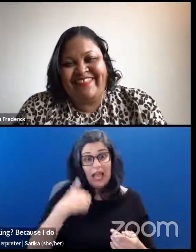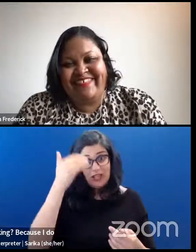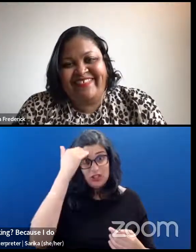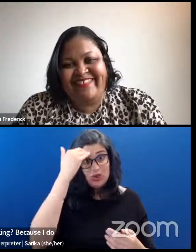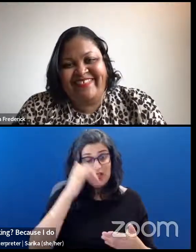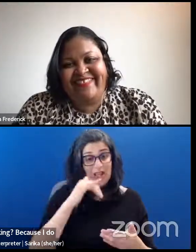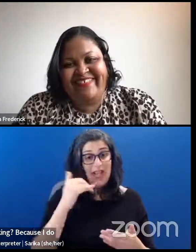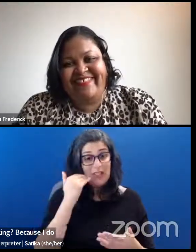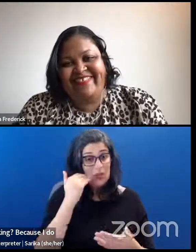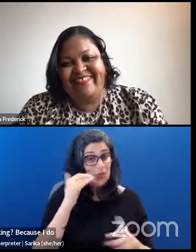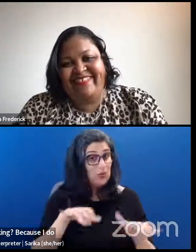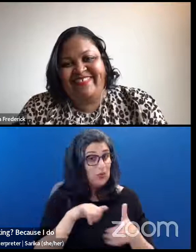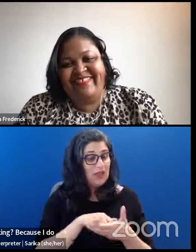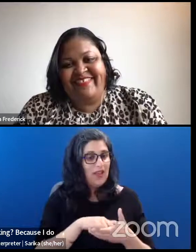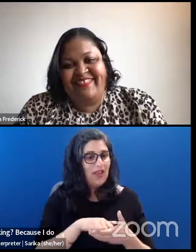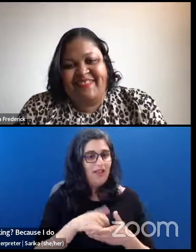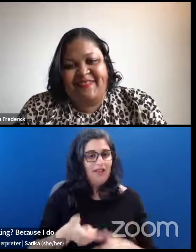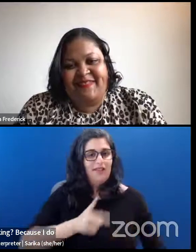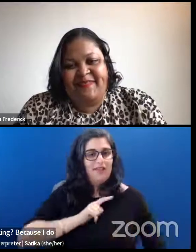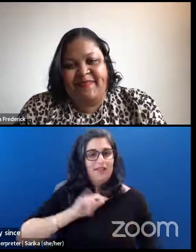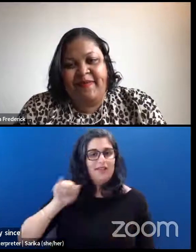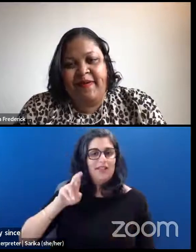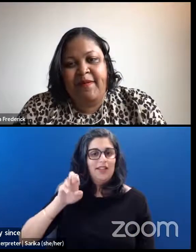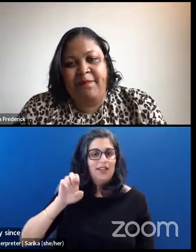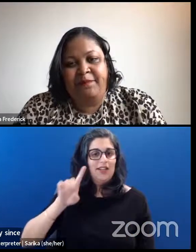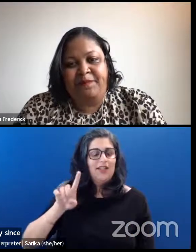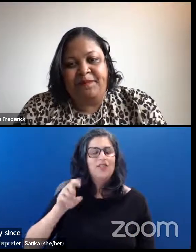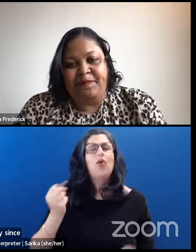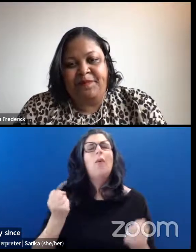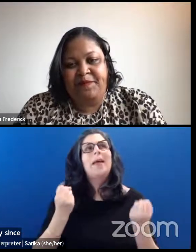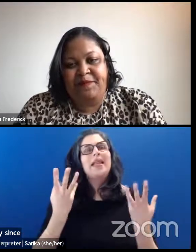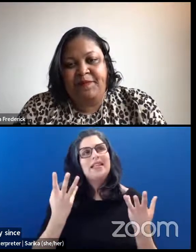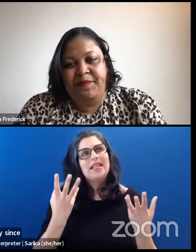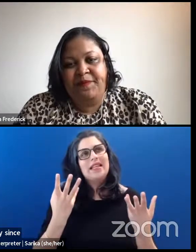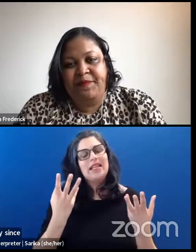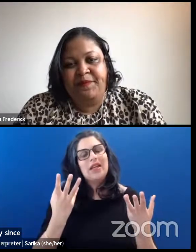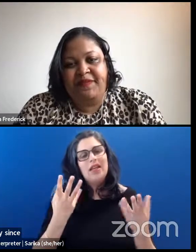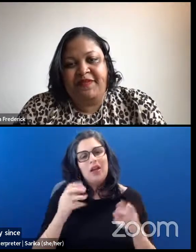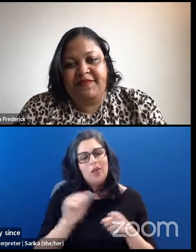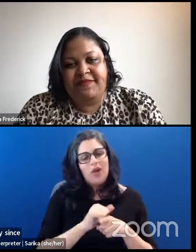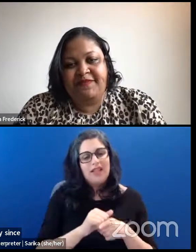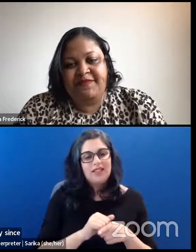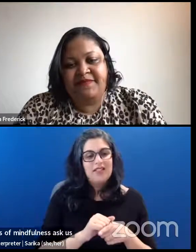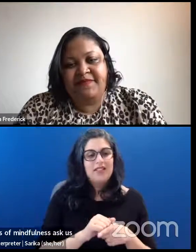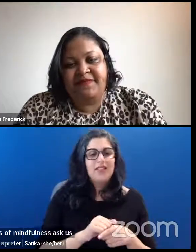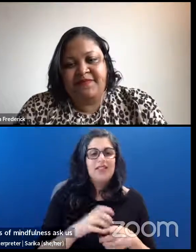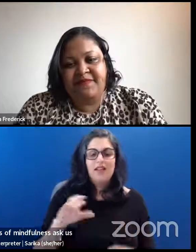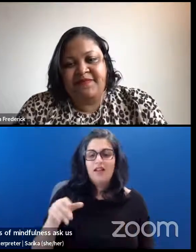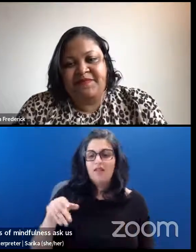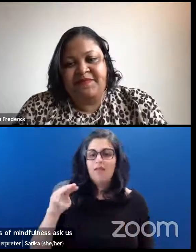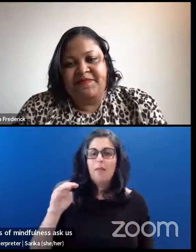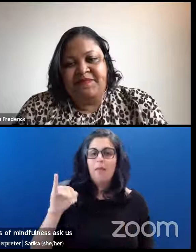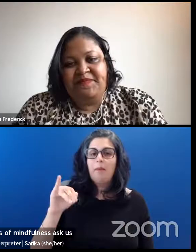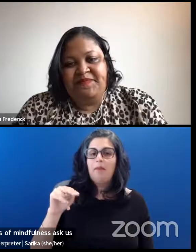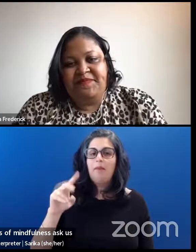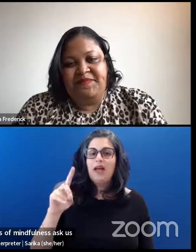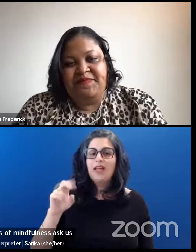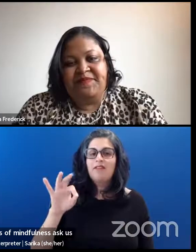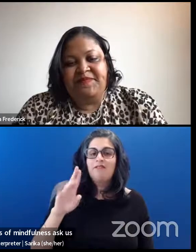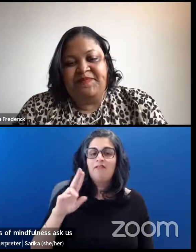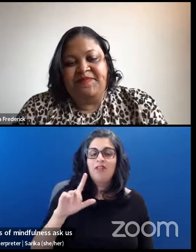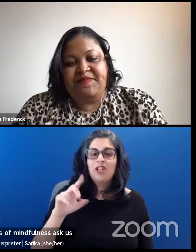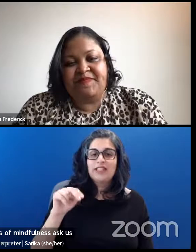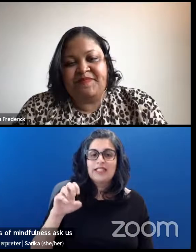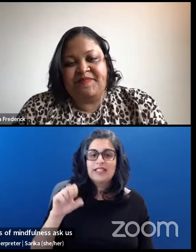So many practices of mindfulness ask us to be present in the moment. We don't realize that the prefrontal cortex, which is a critical part of our